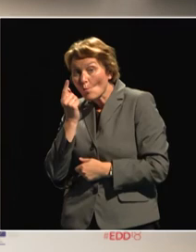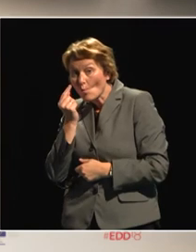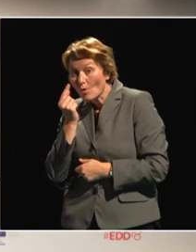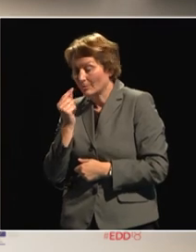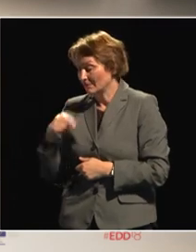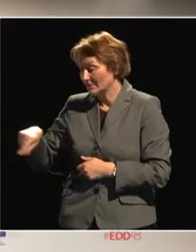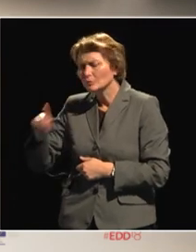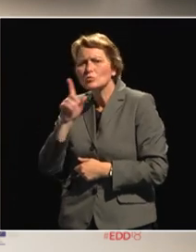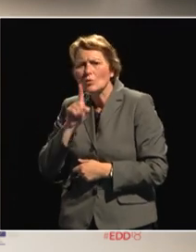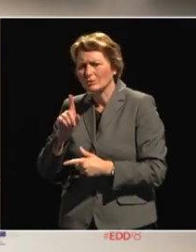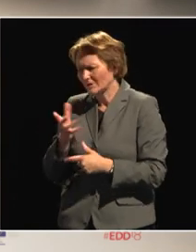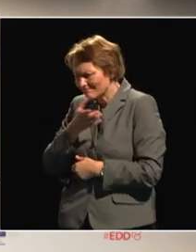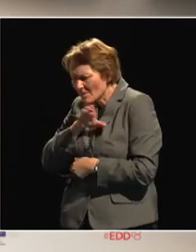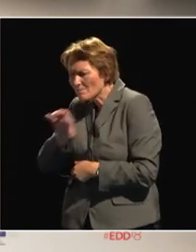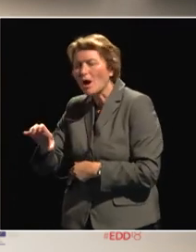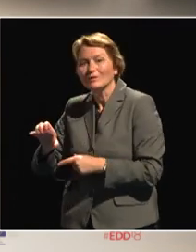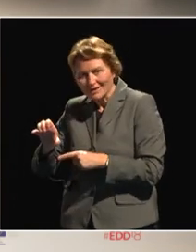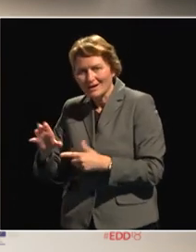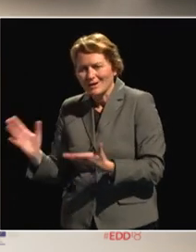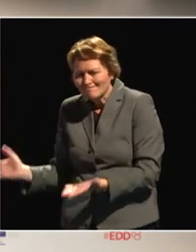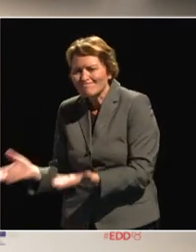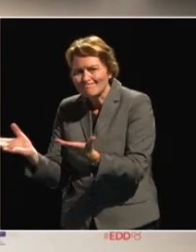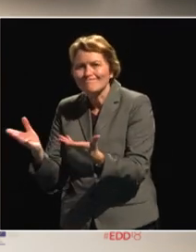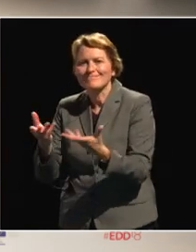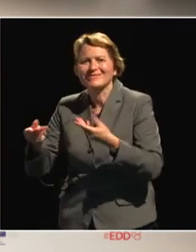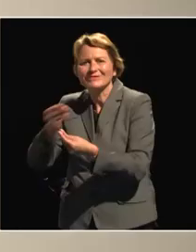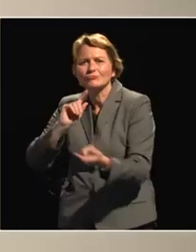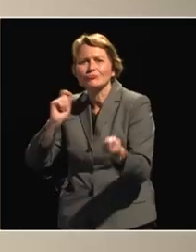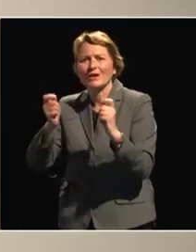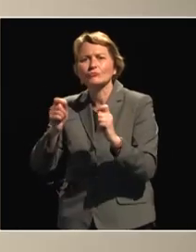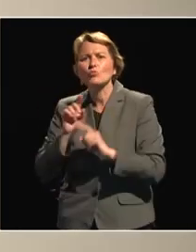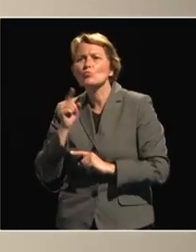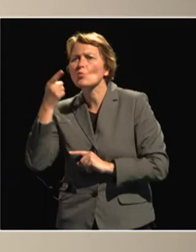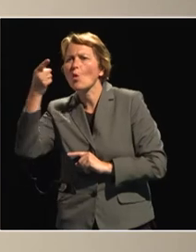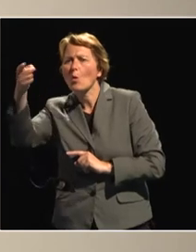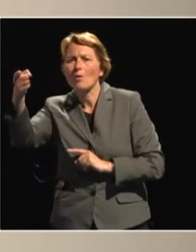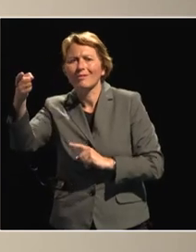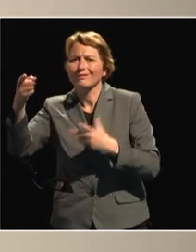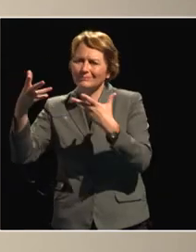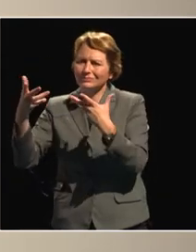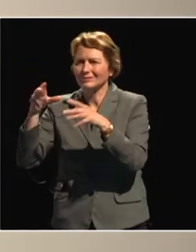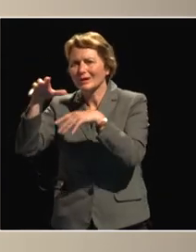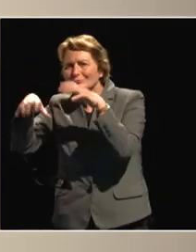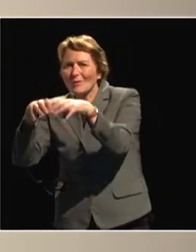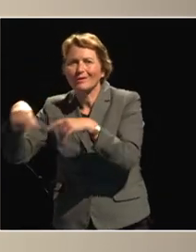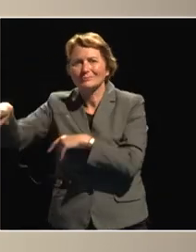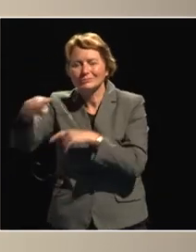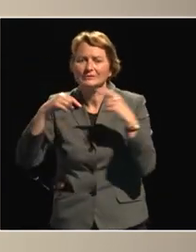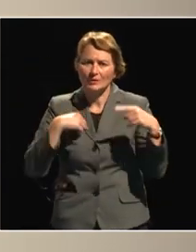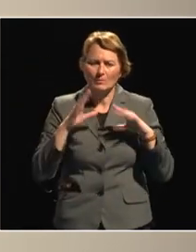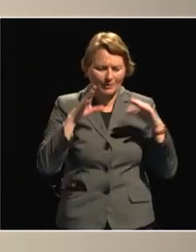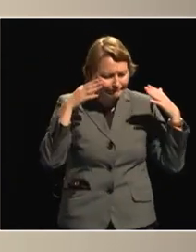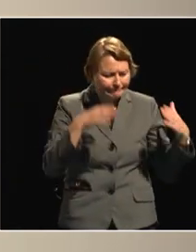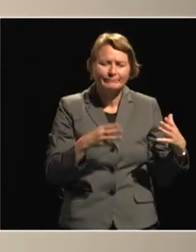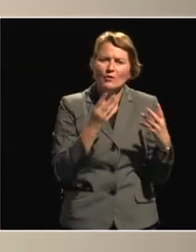rural economy and we've seen that the linkage between agriculture and agri-industry is essential to address food